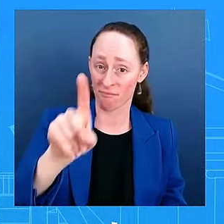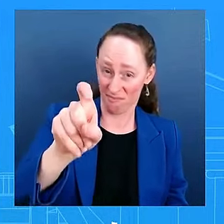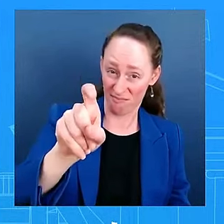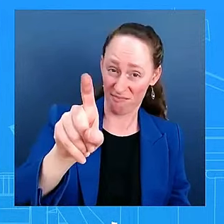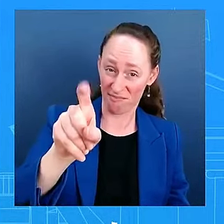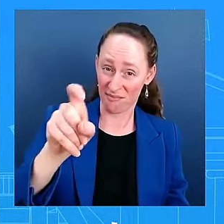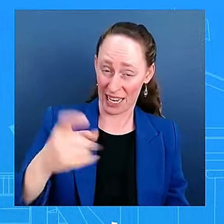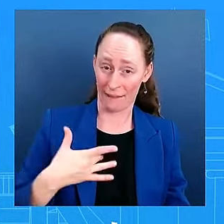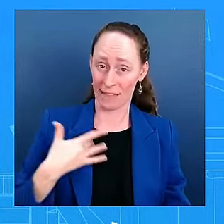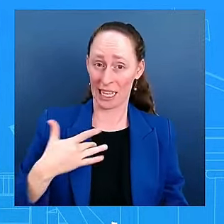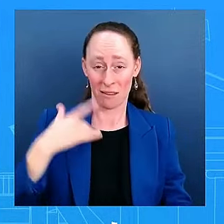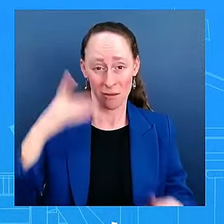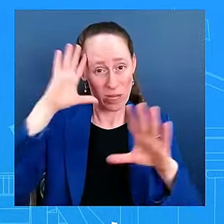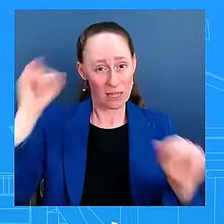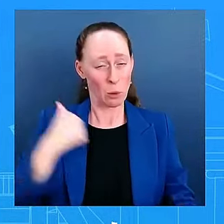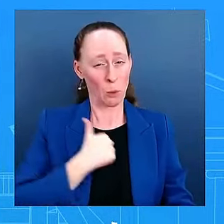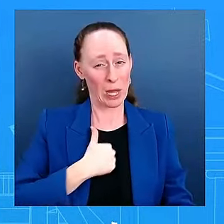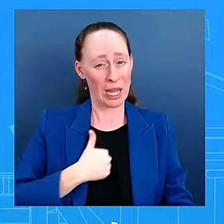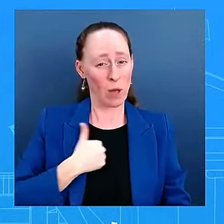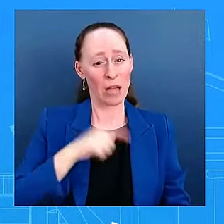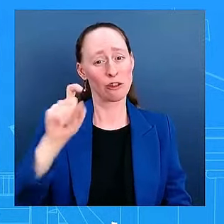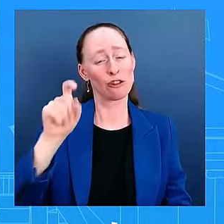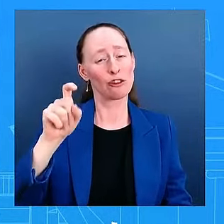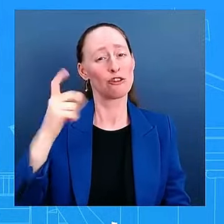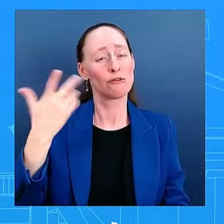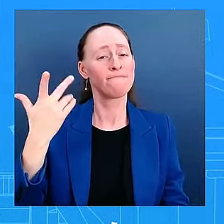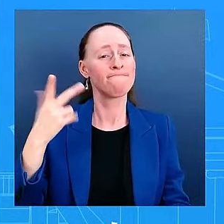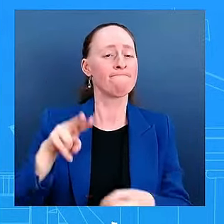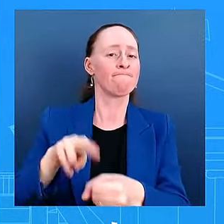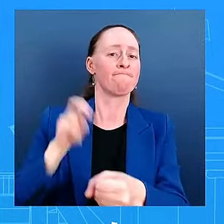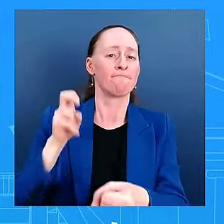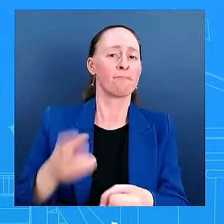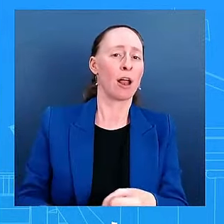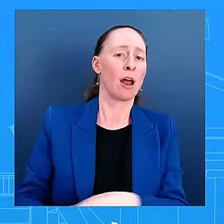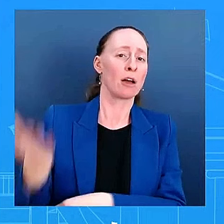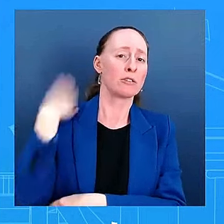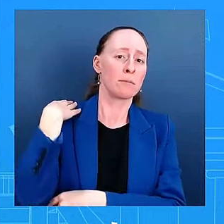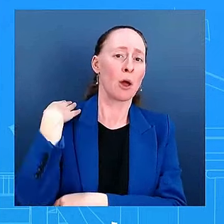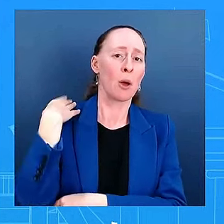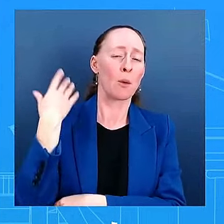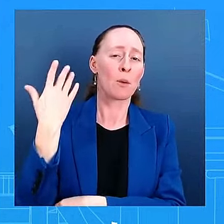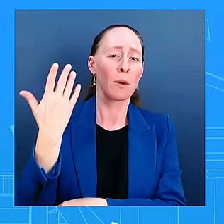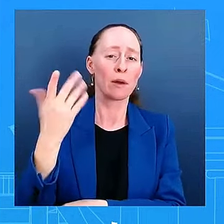deciding to run for a second term? So look,